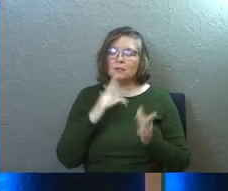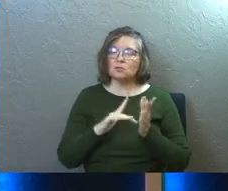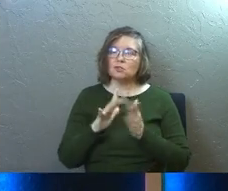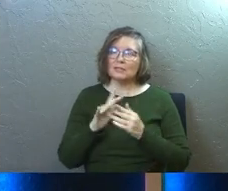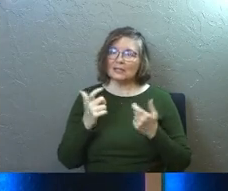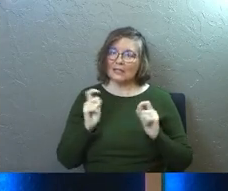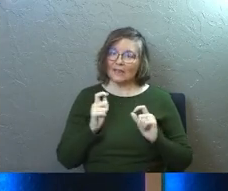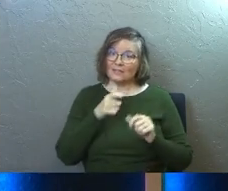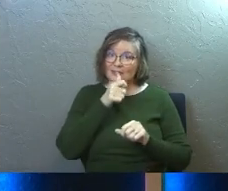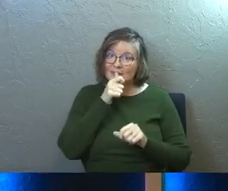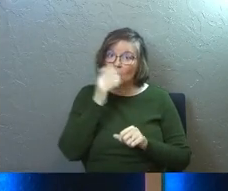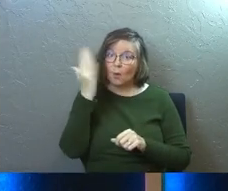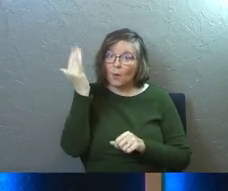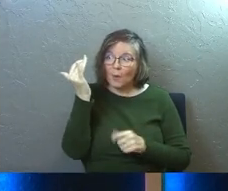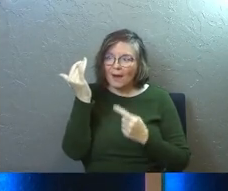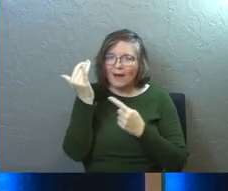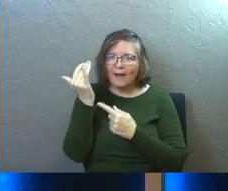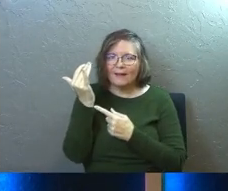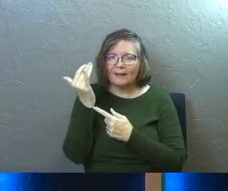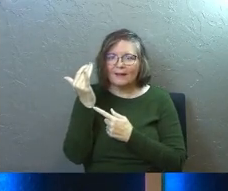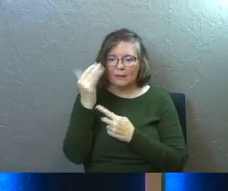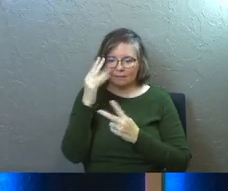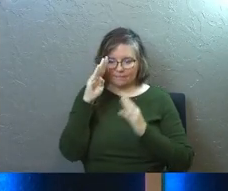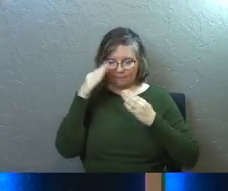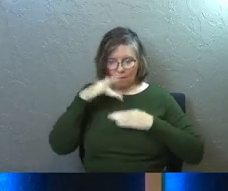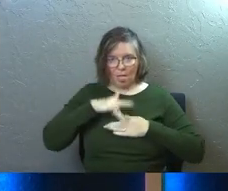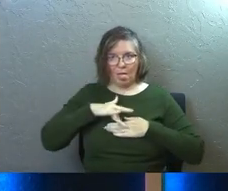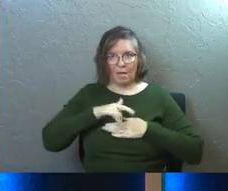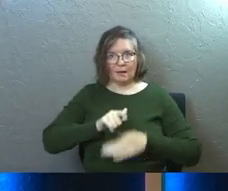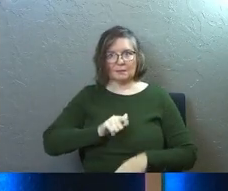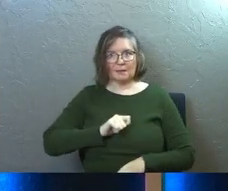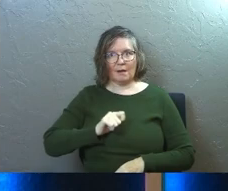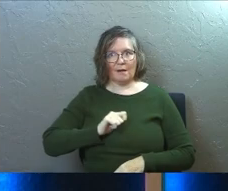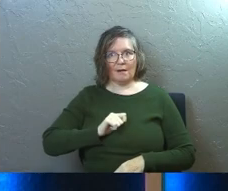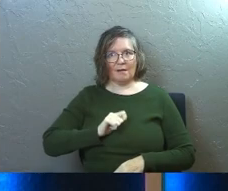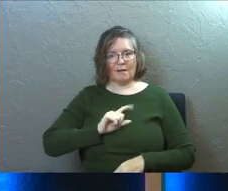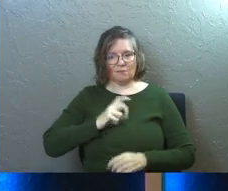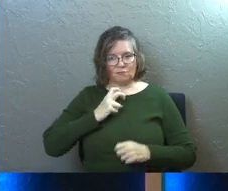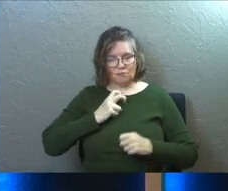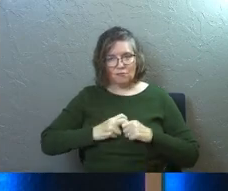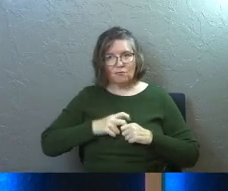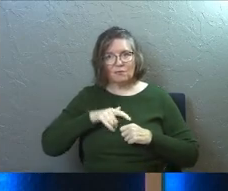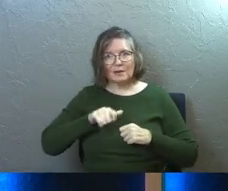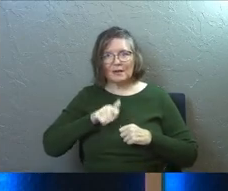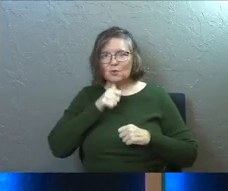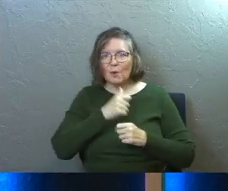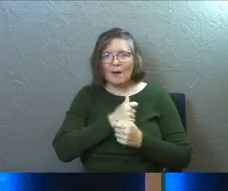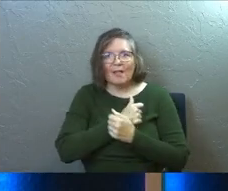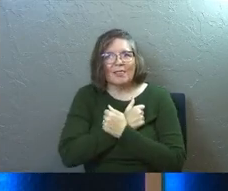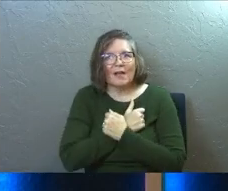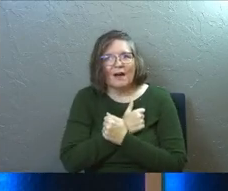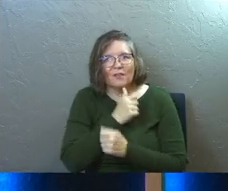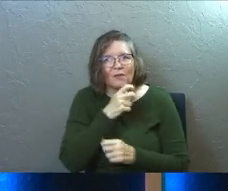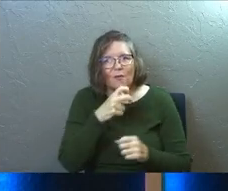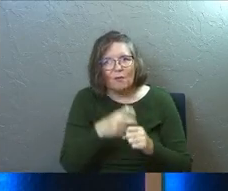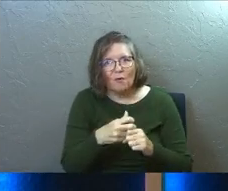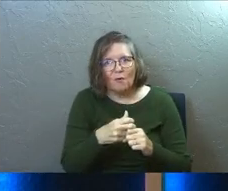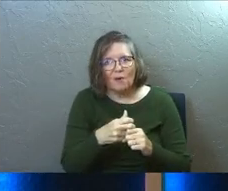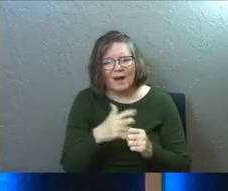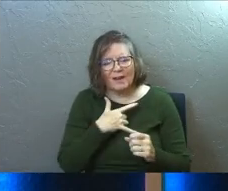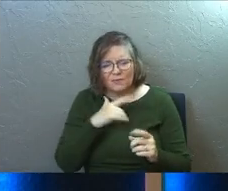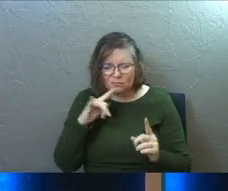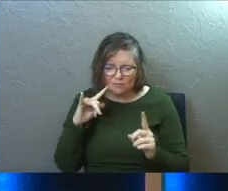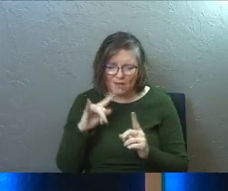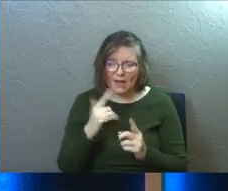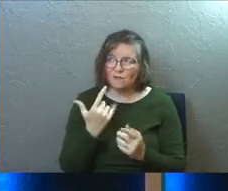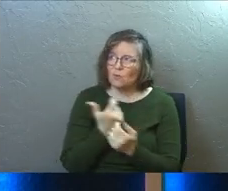Jesus gave us the secret as to why. It's because you were trying hard, you weren't loving hard. I've got